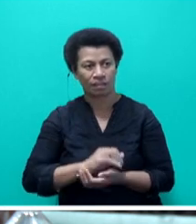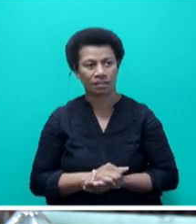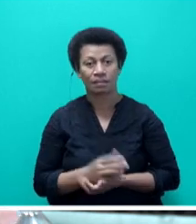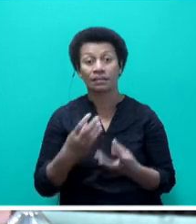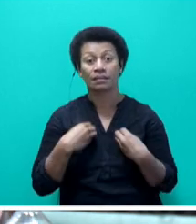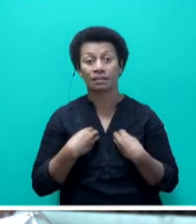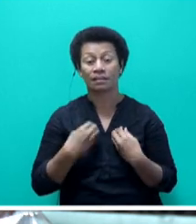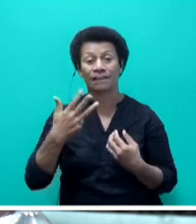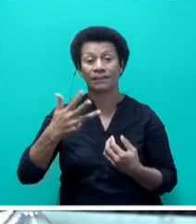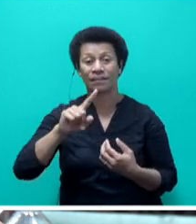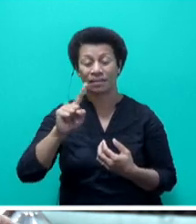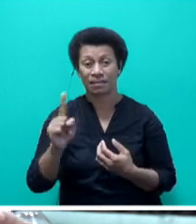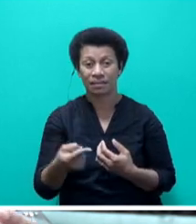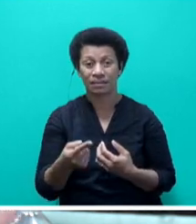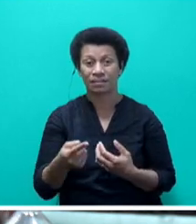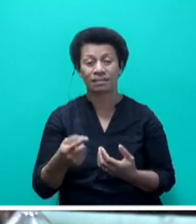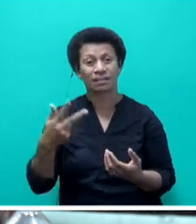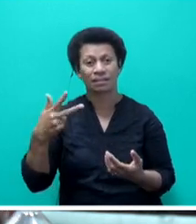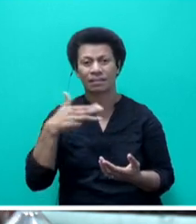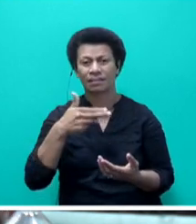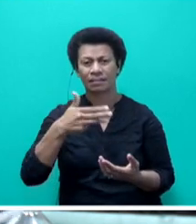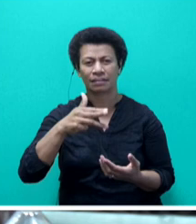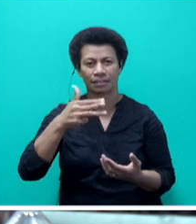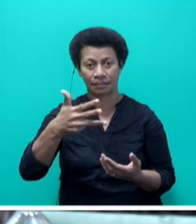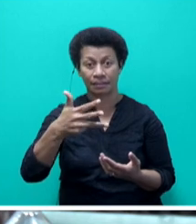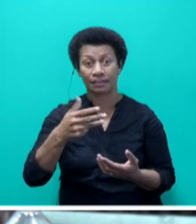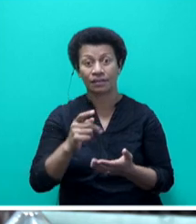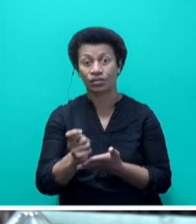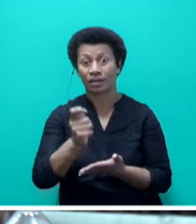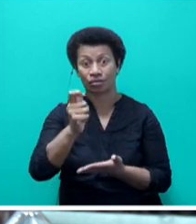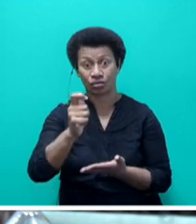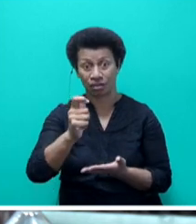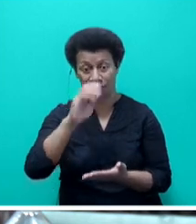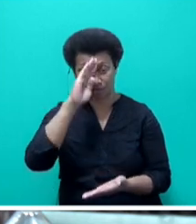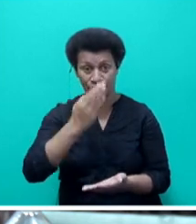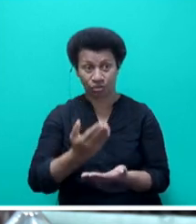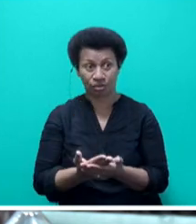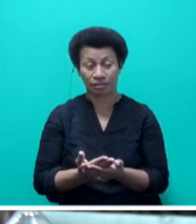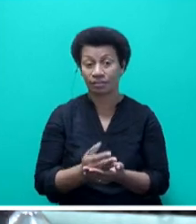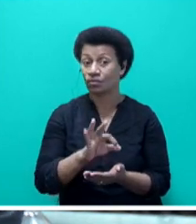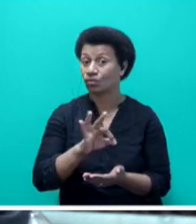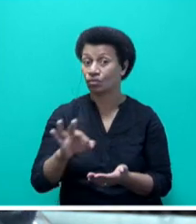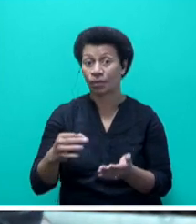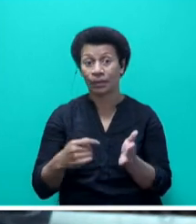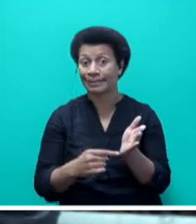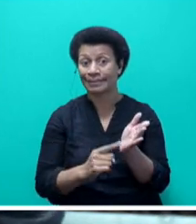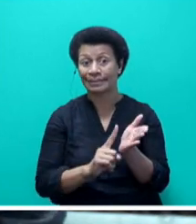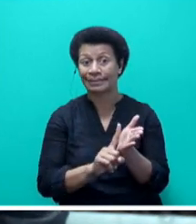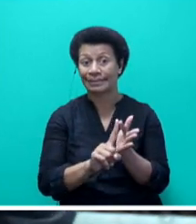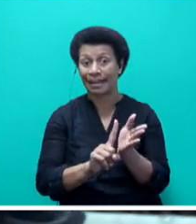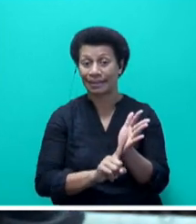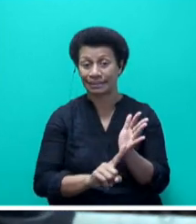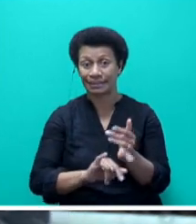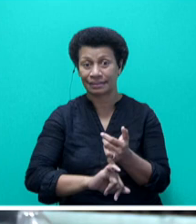of 5,839 applications from tertiary students who are not on TELS or TOPPERS on the online